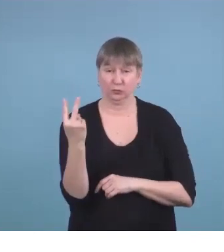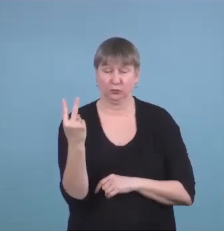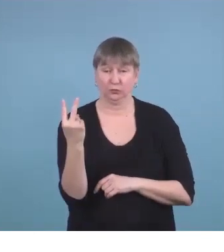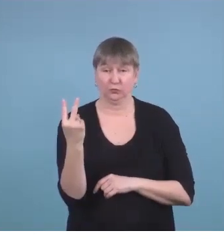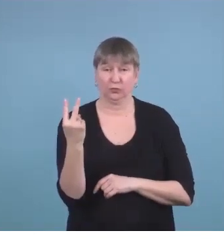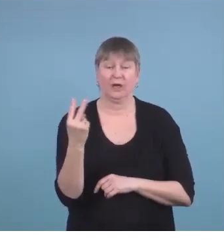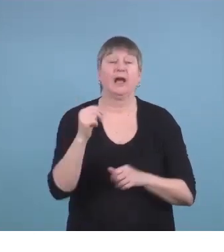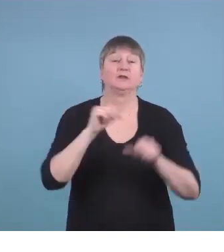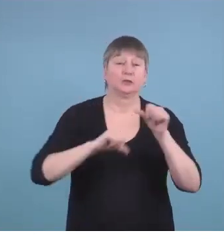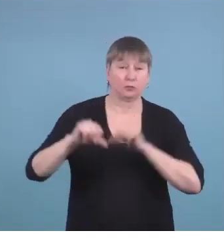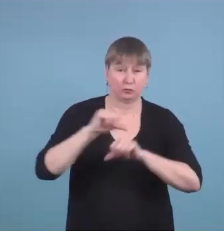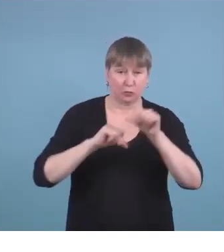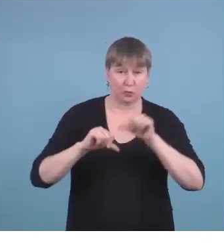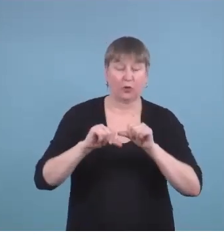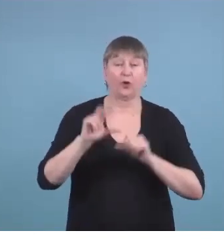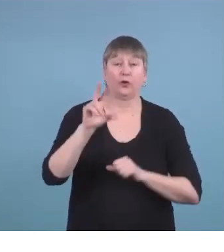Social 30-2.